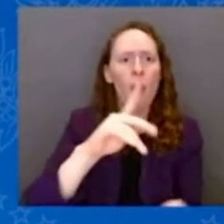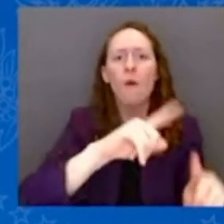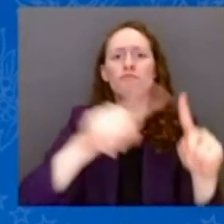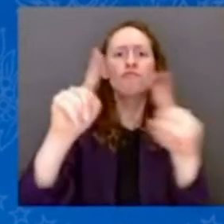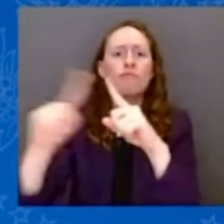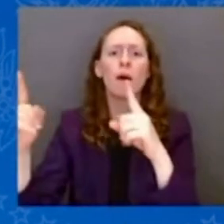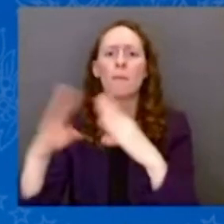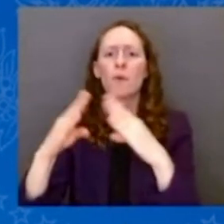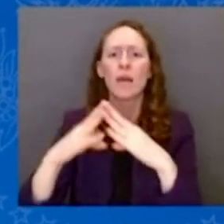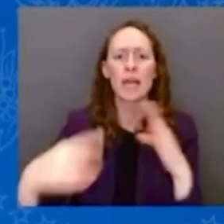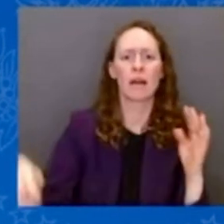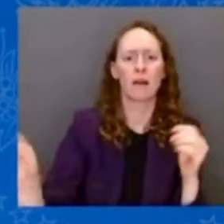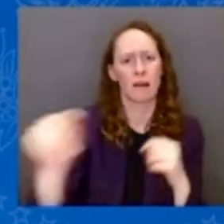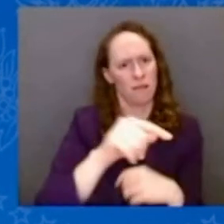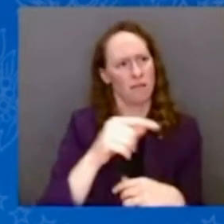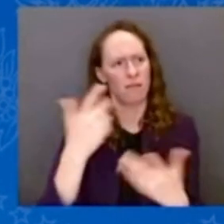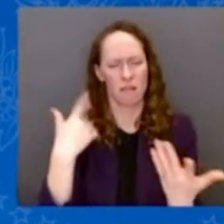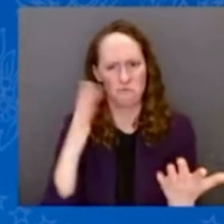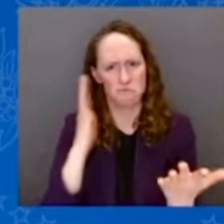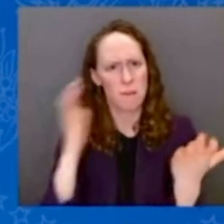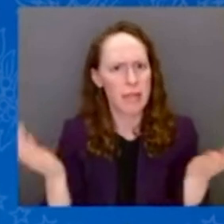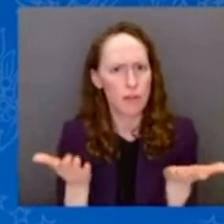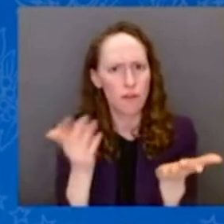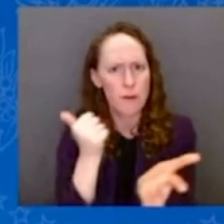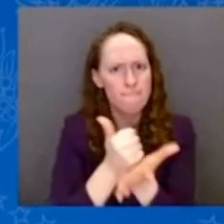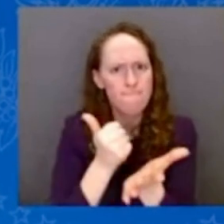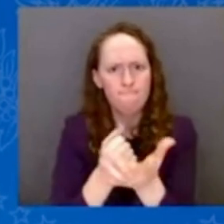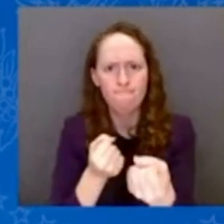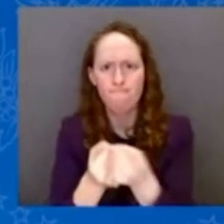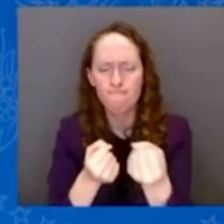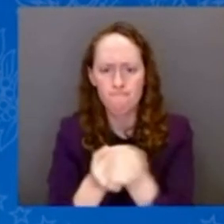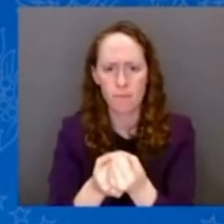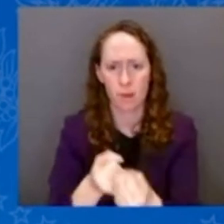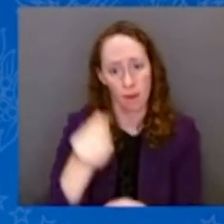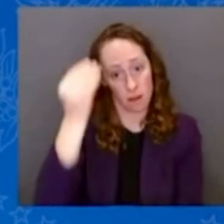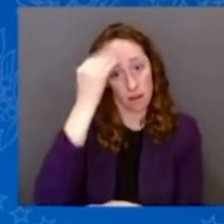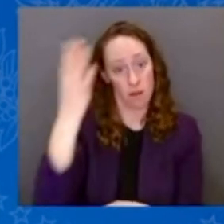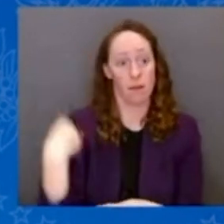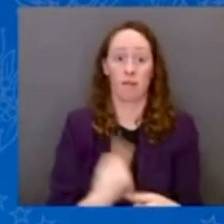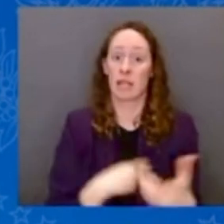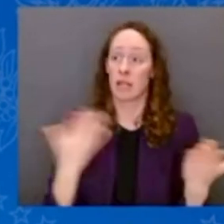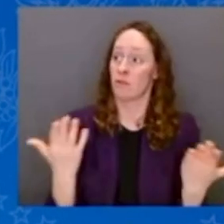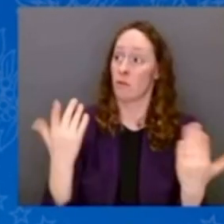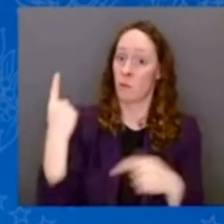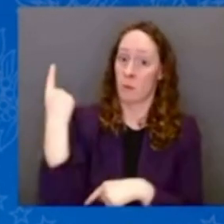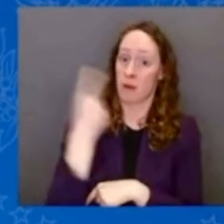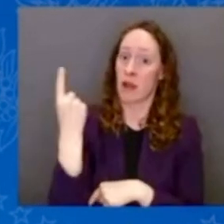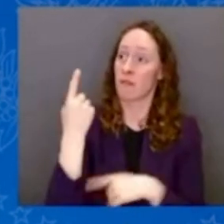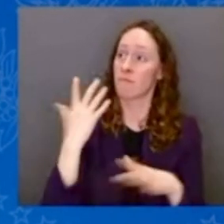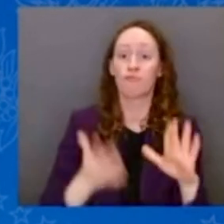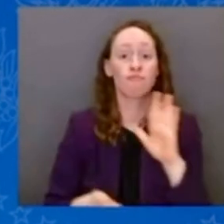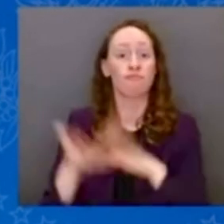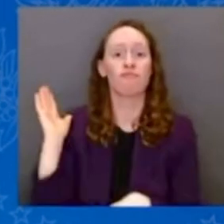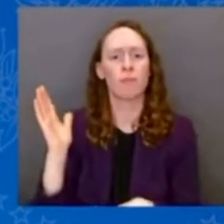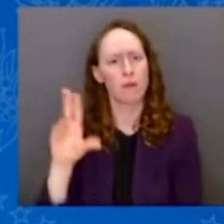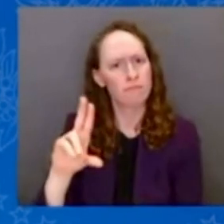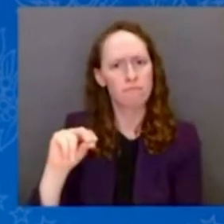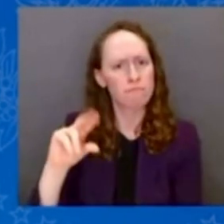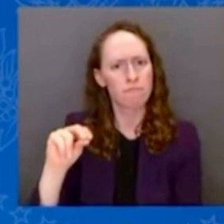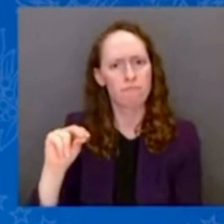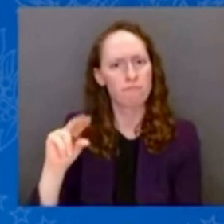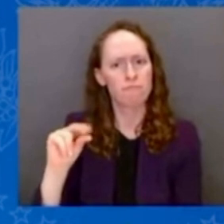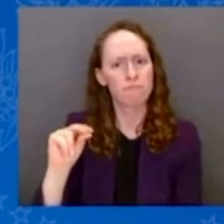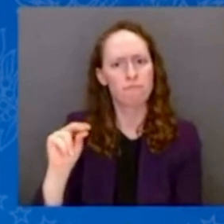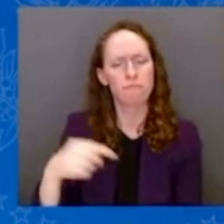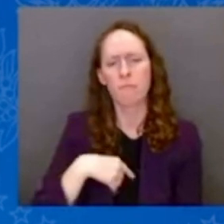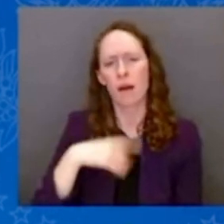We're not just here for today. I'm determined that we're going to leave nothing behind. We're going to get it done for you. That's why I'm